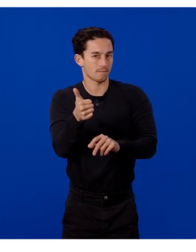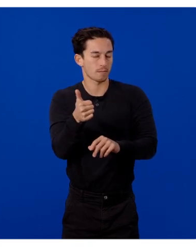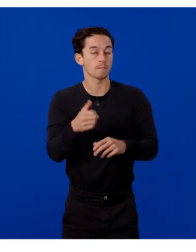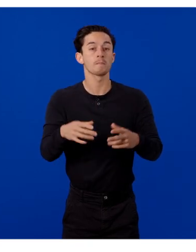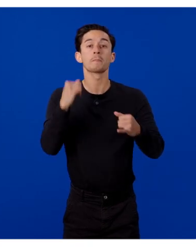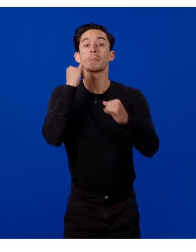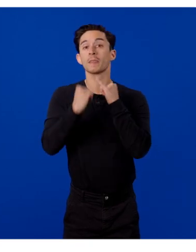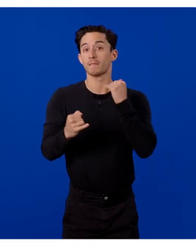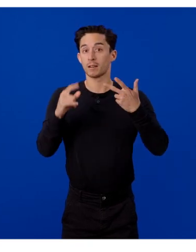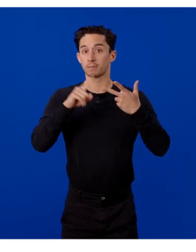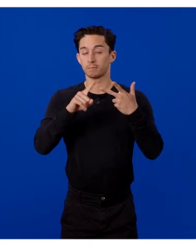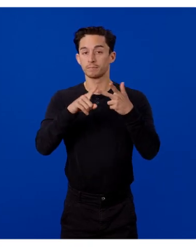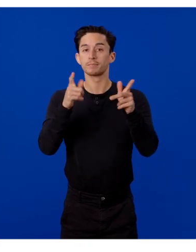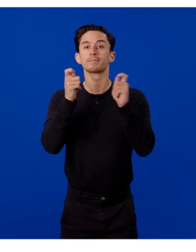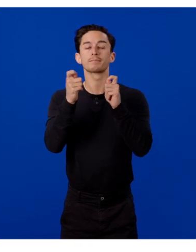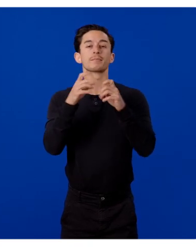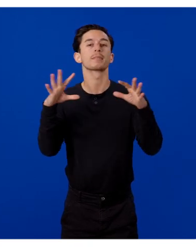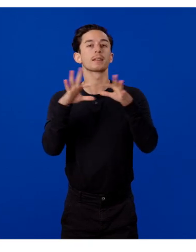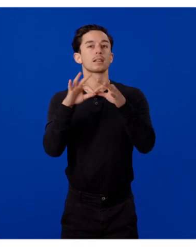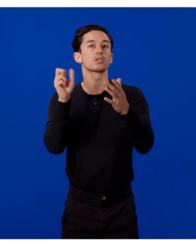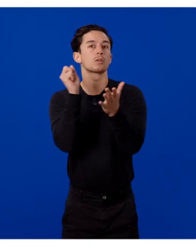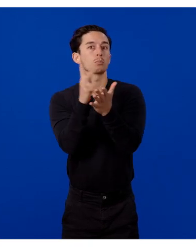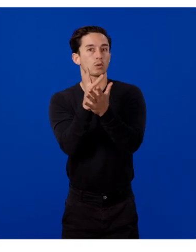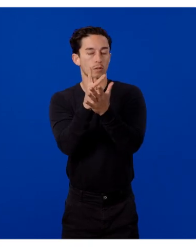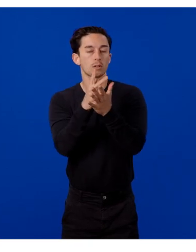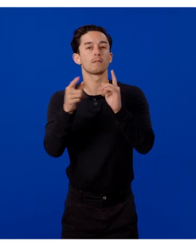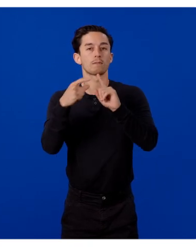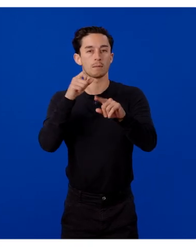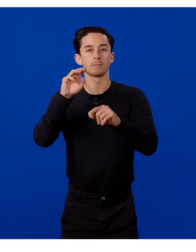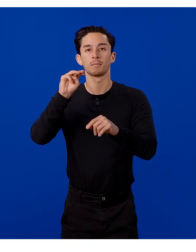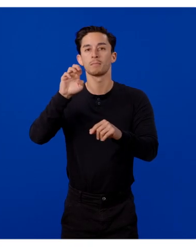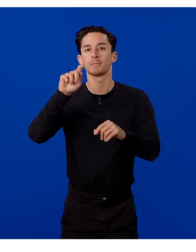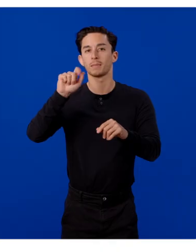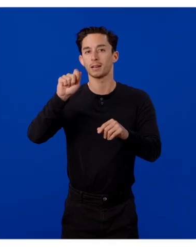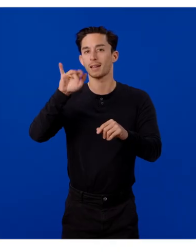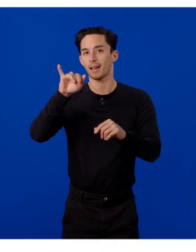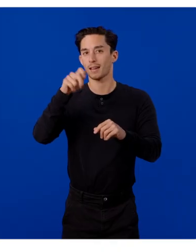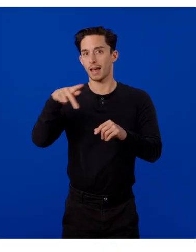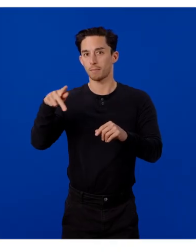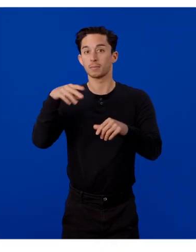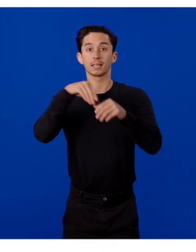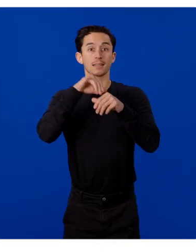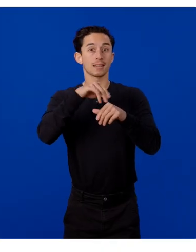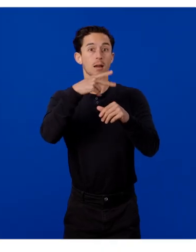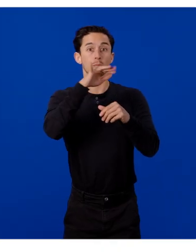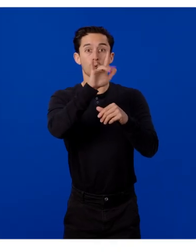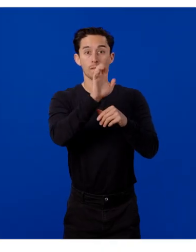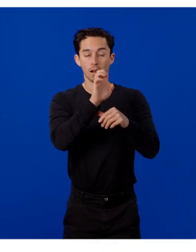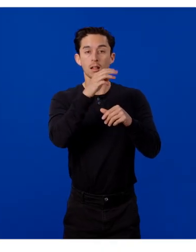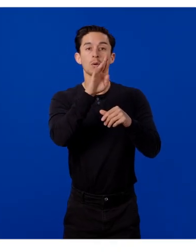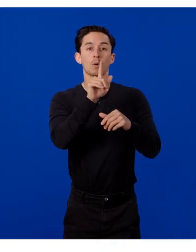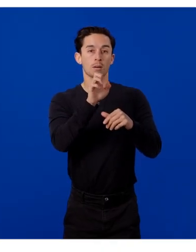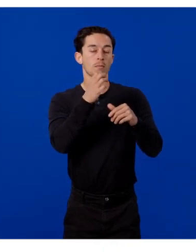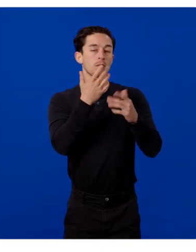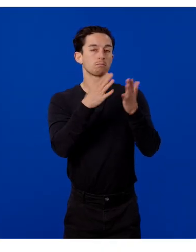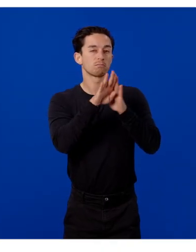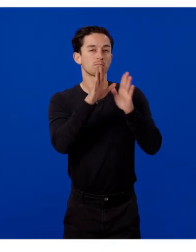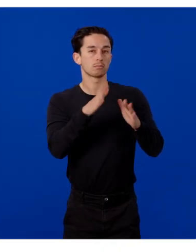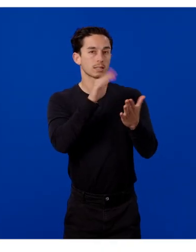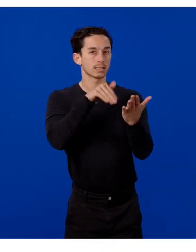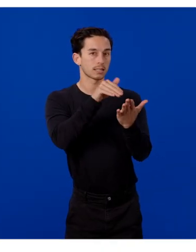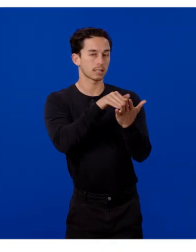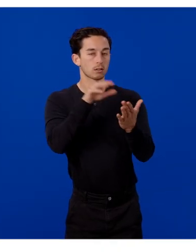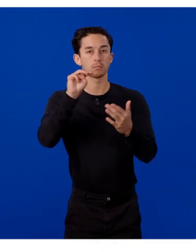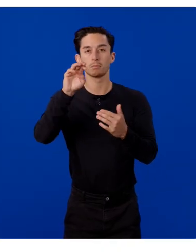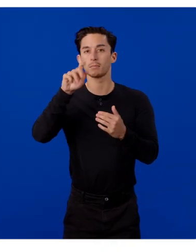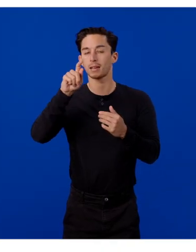you need to handle the connection approval returned from the Medii app. Based on your app's profile in the Wearables Developer Center, Medii app